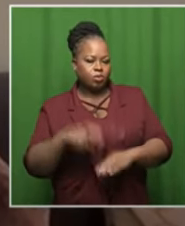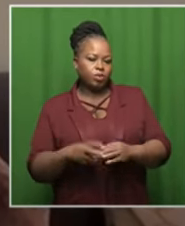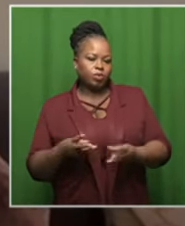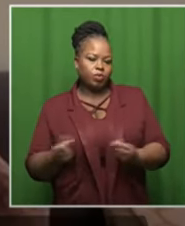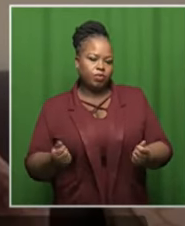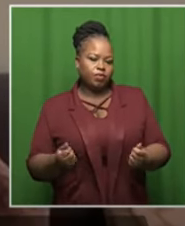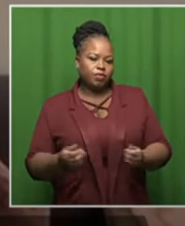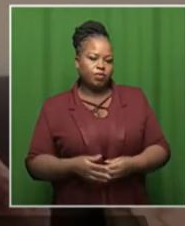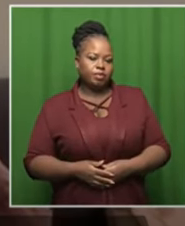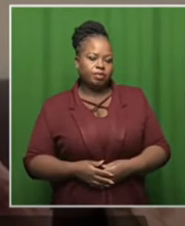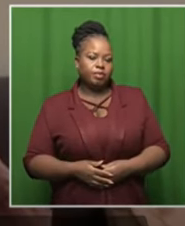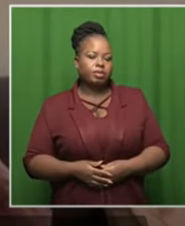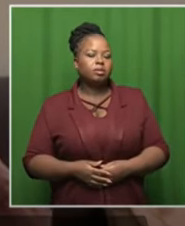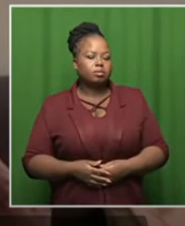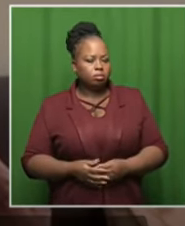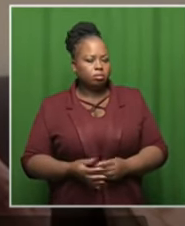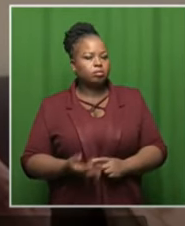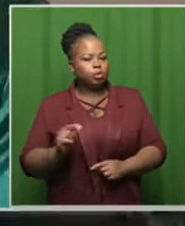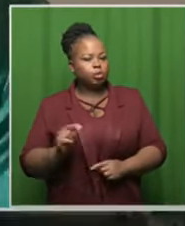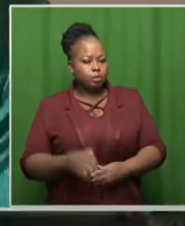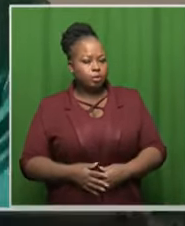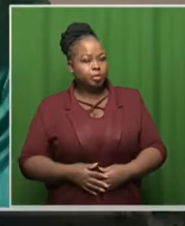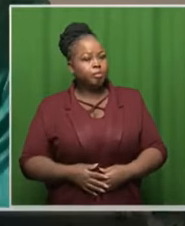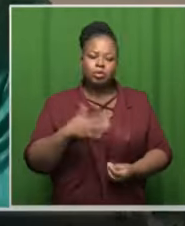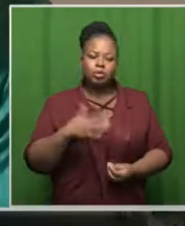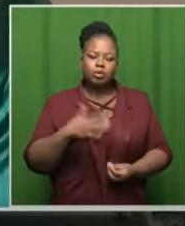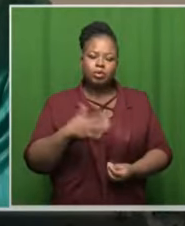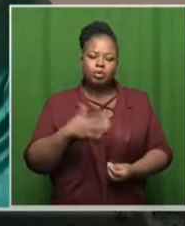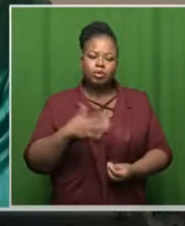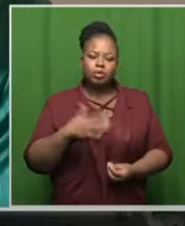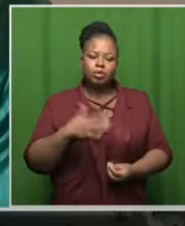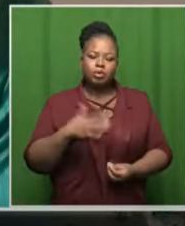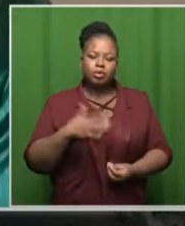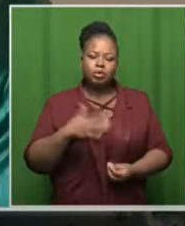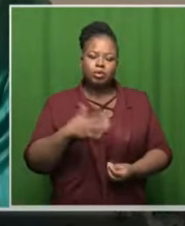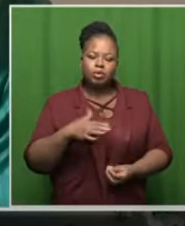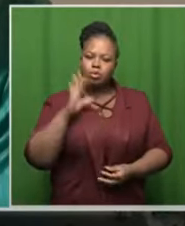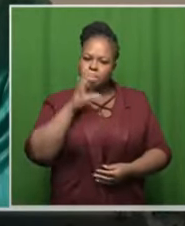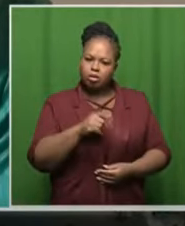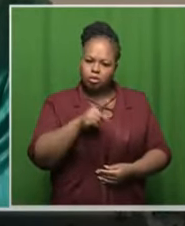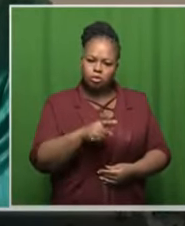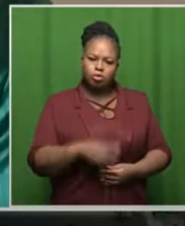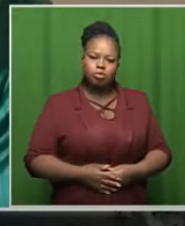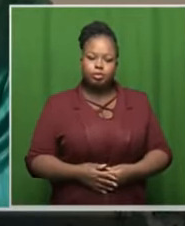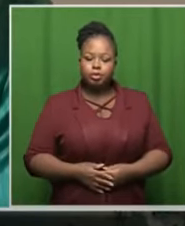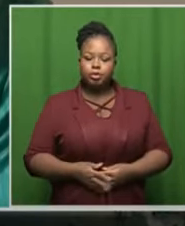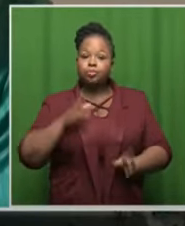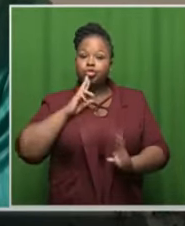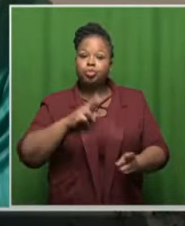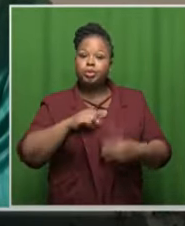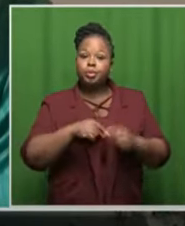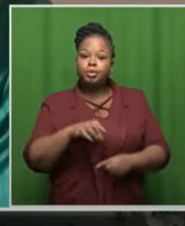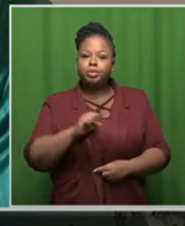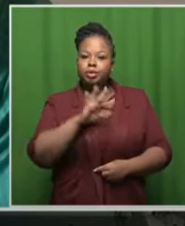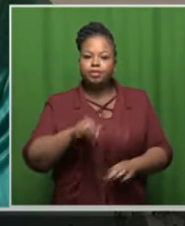and i can tell you all right we're getting there i i just there's so many things that i want to touch on so your views on reports that uh